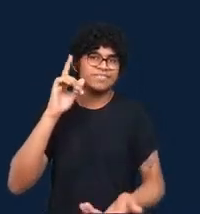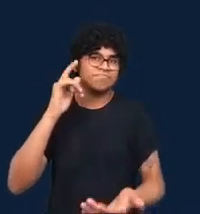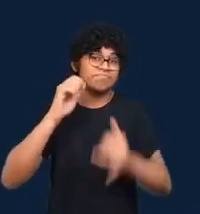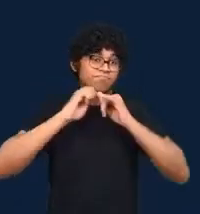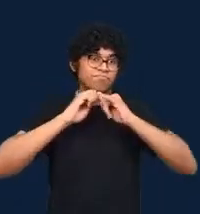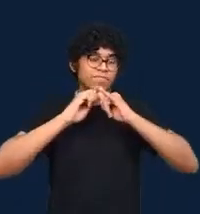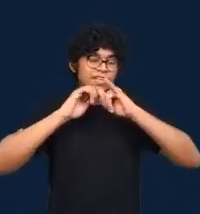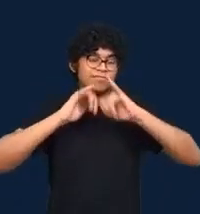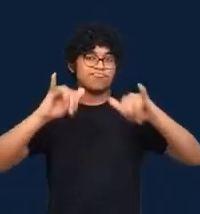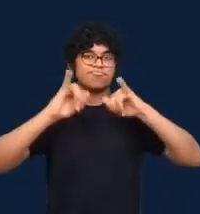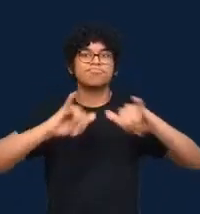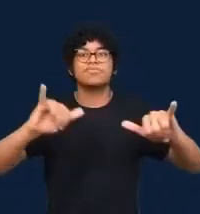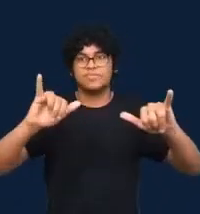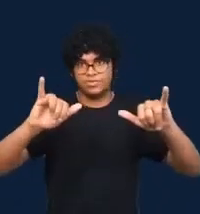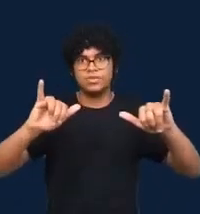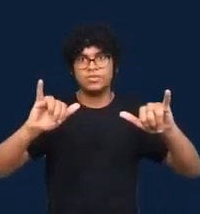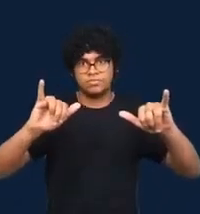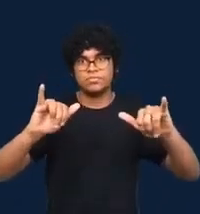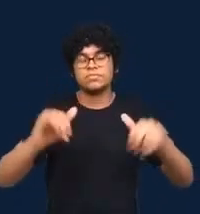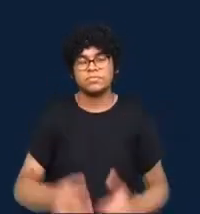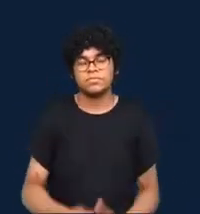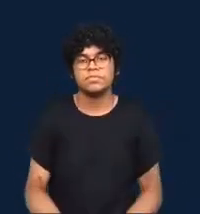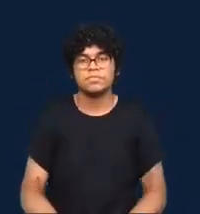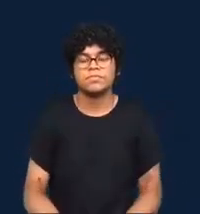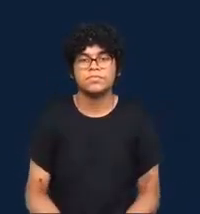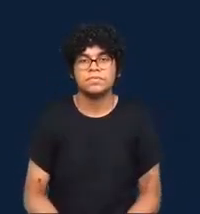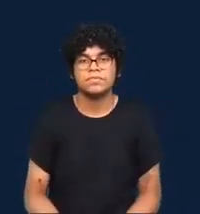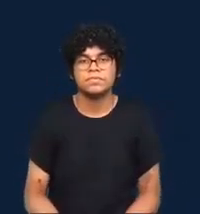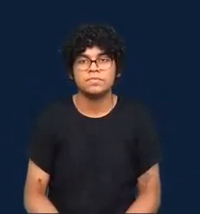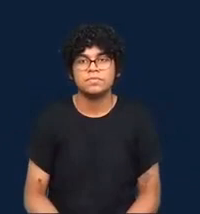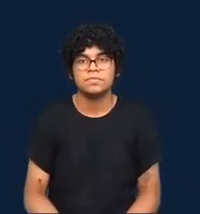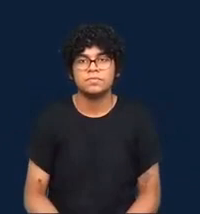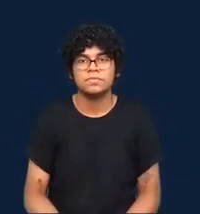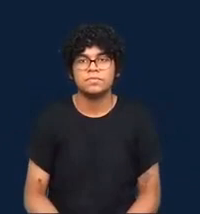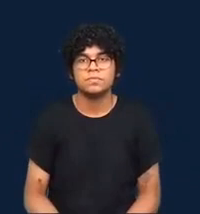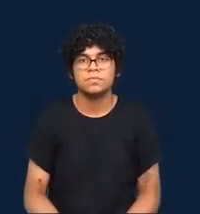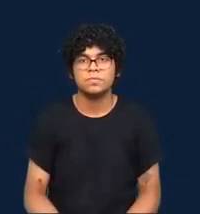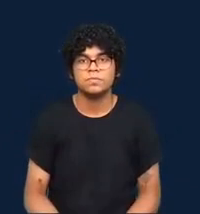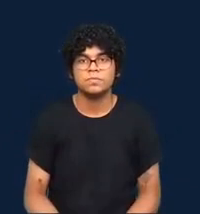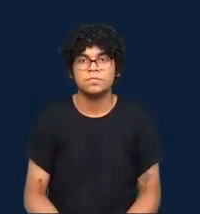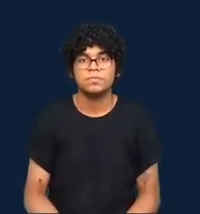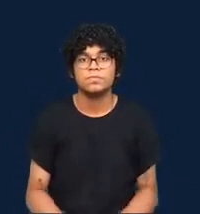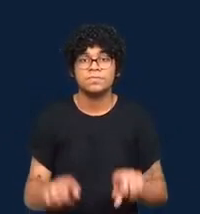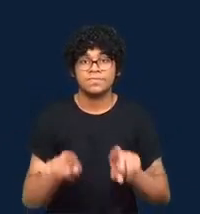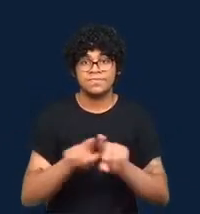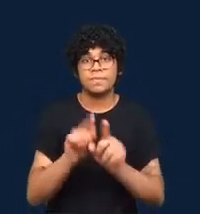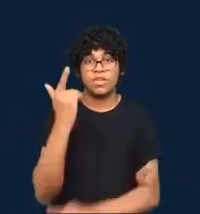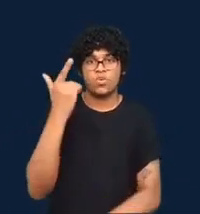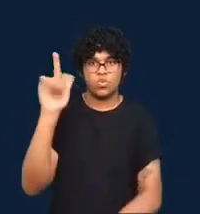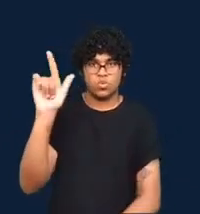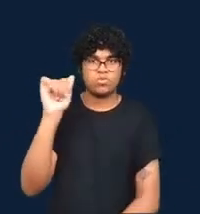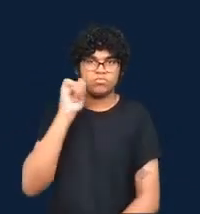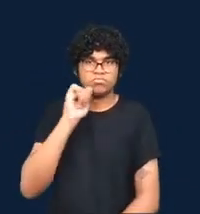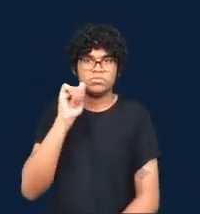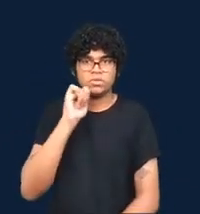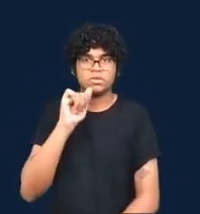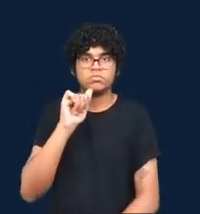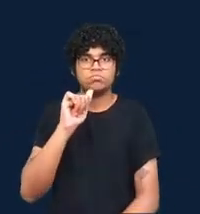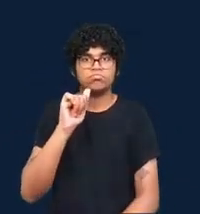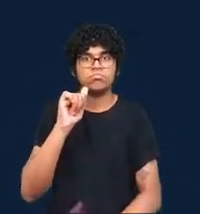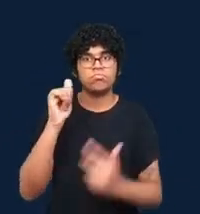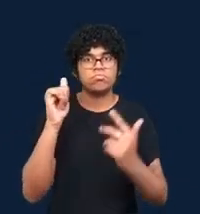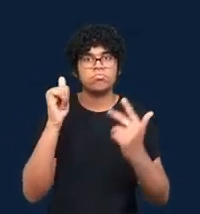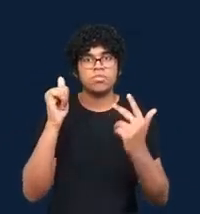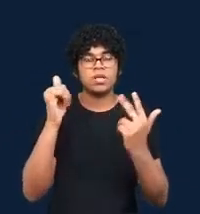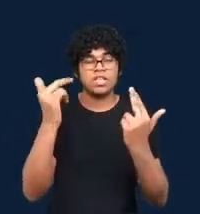A similar observation is made by Caitlin Petre, this time about visualizations aimed at journalists themselves.